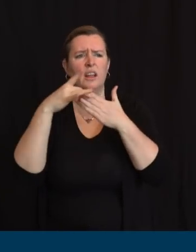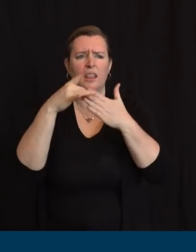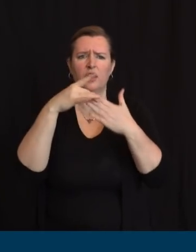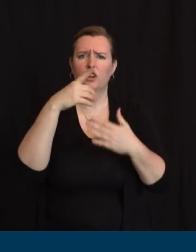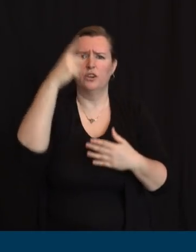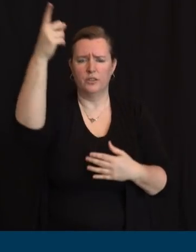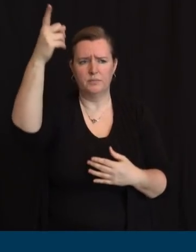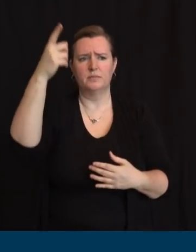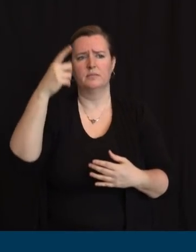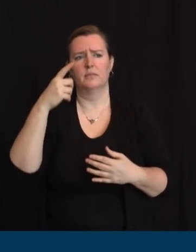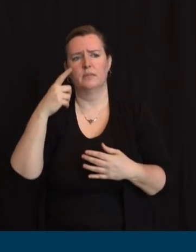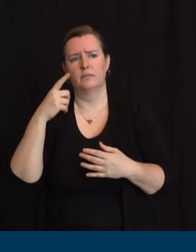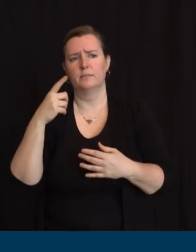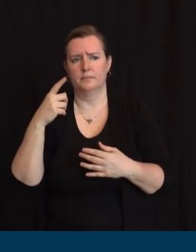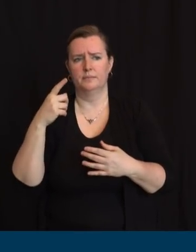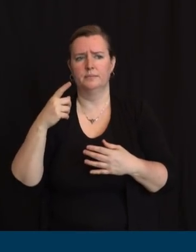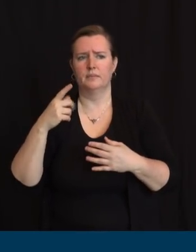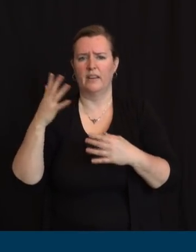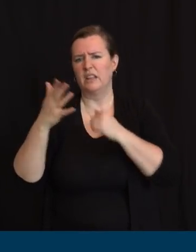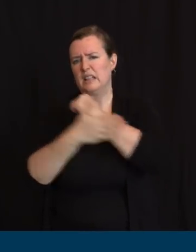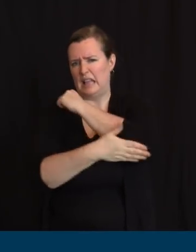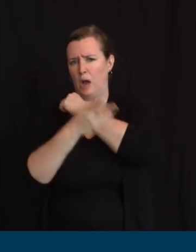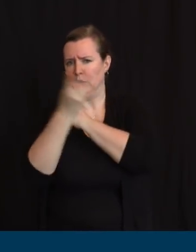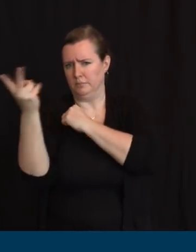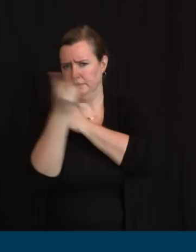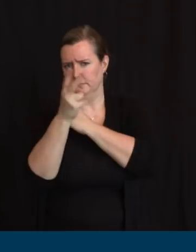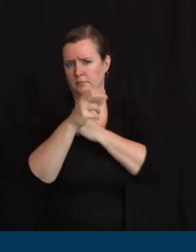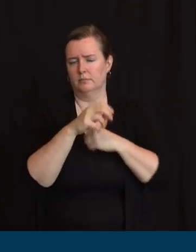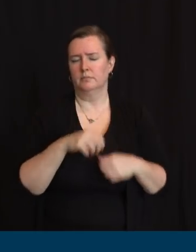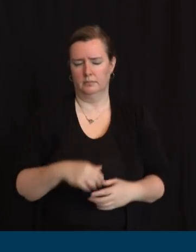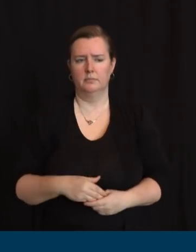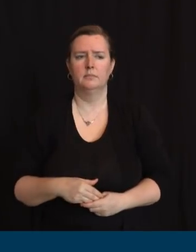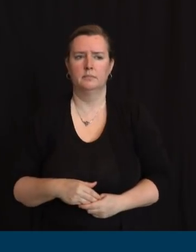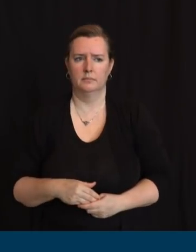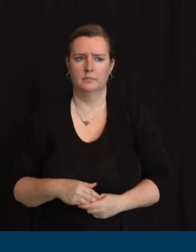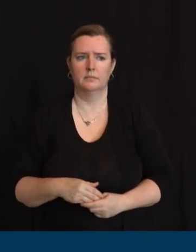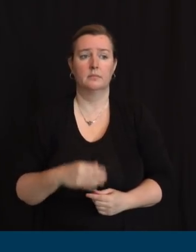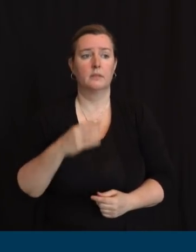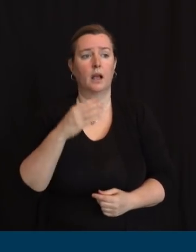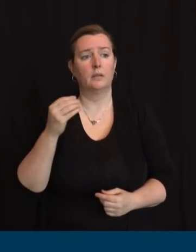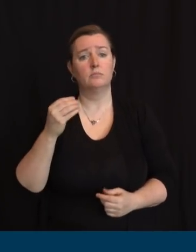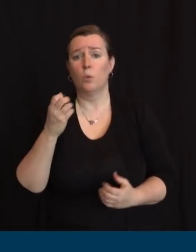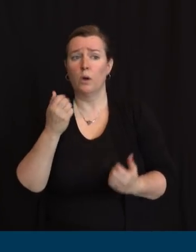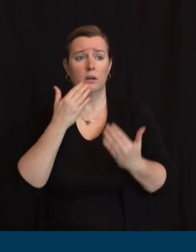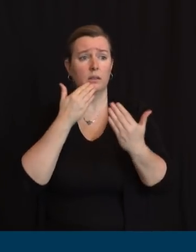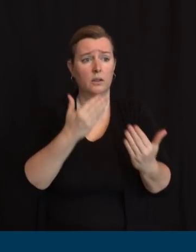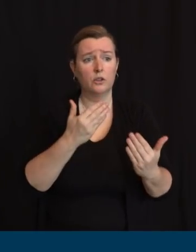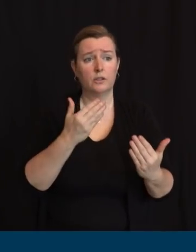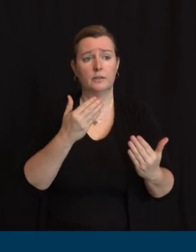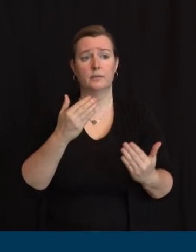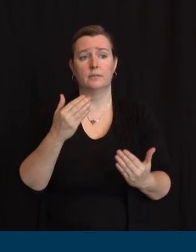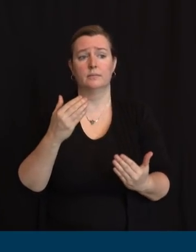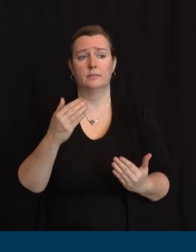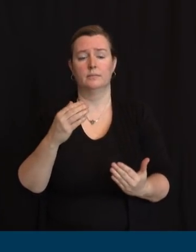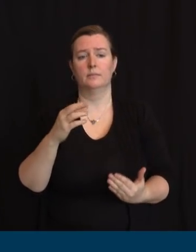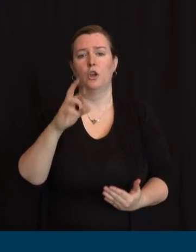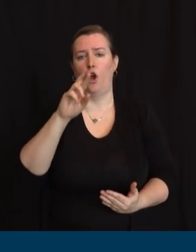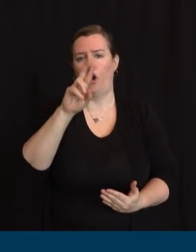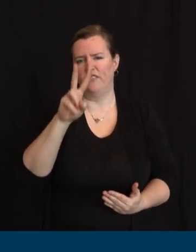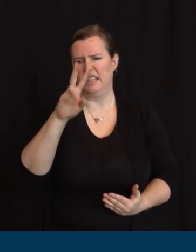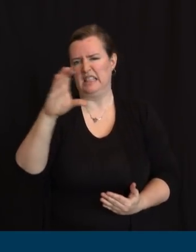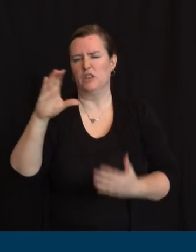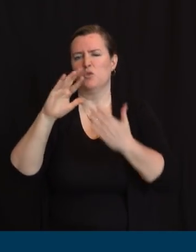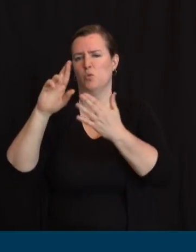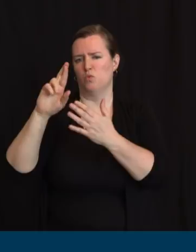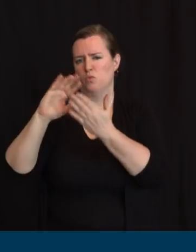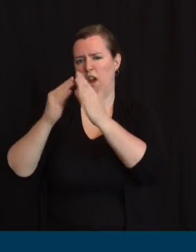counties. We thank RVCCC for their partnership. I also want to thank Congressman Tom Malinowski and Congresswoman